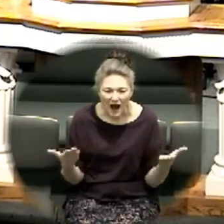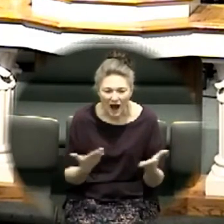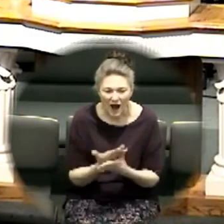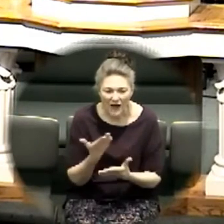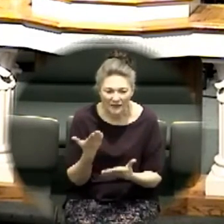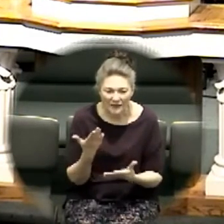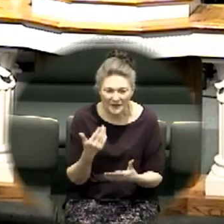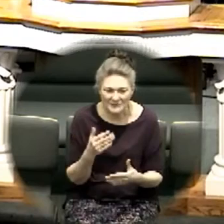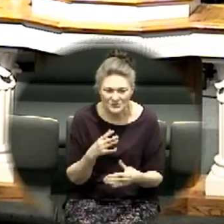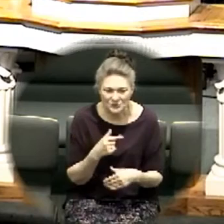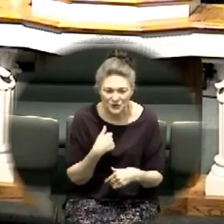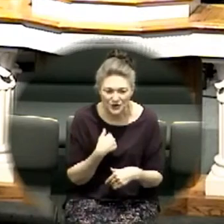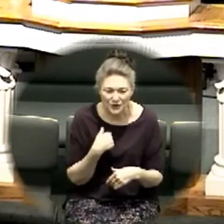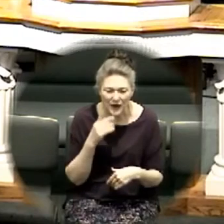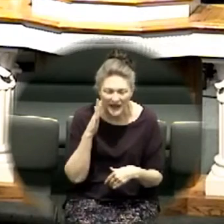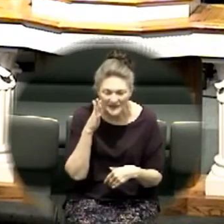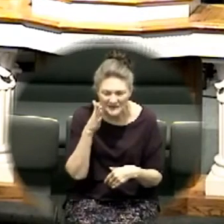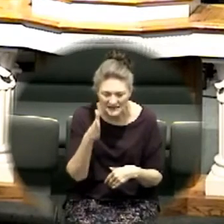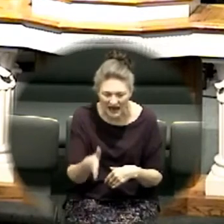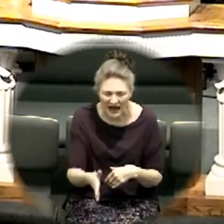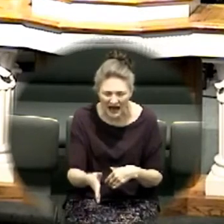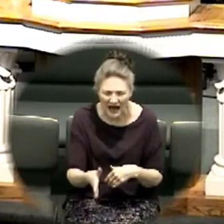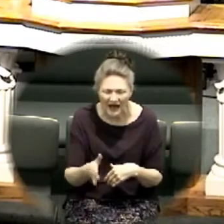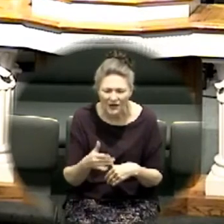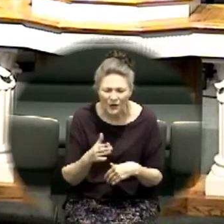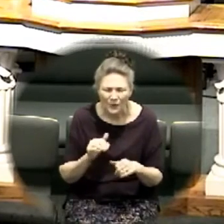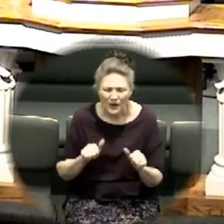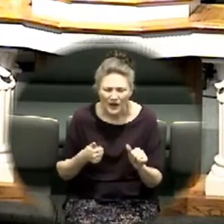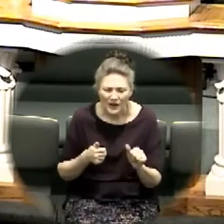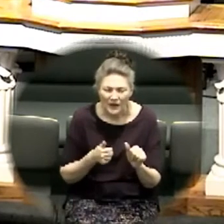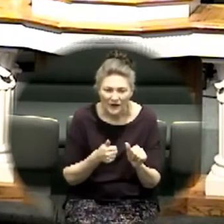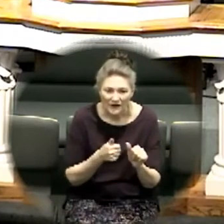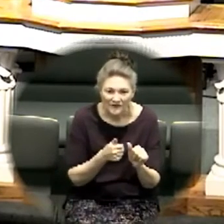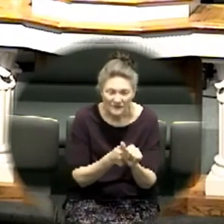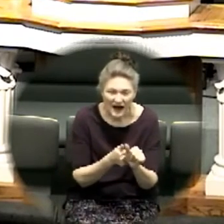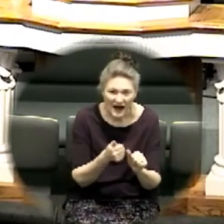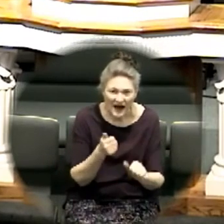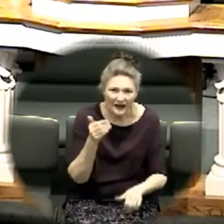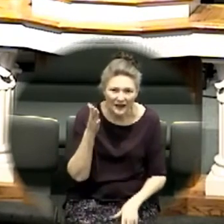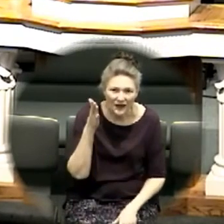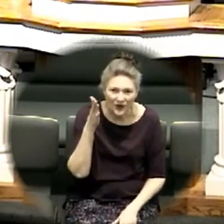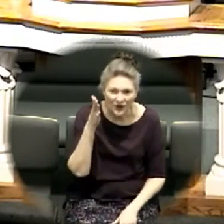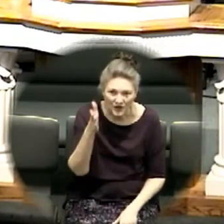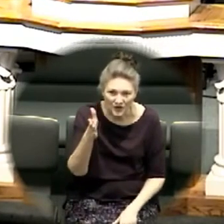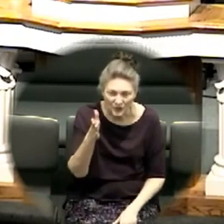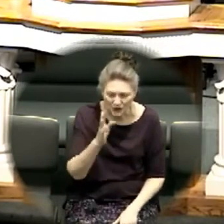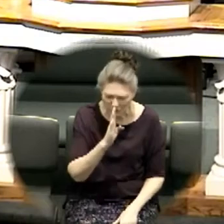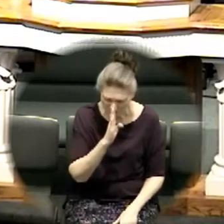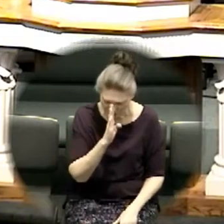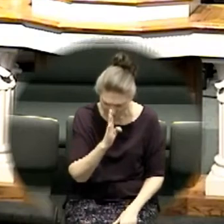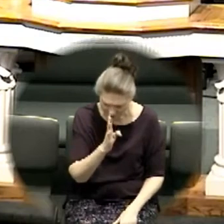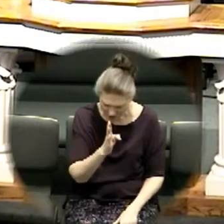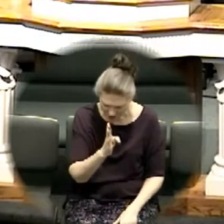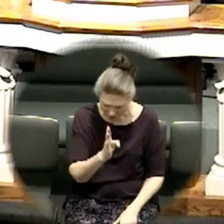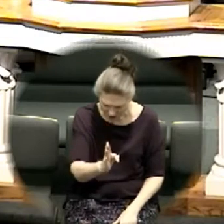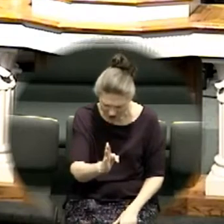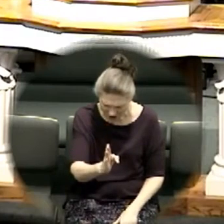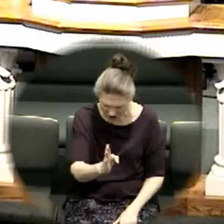all things new and I will follow you